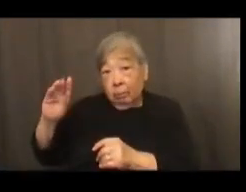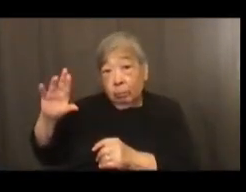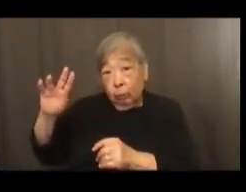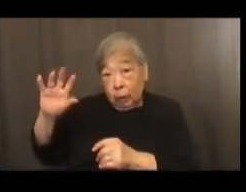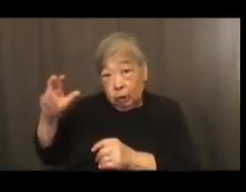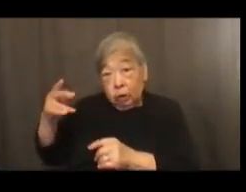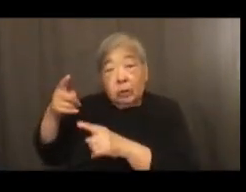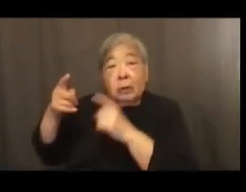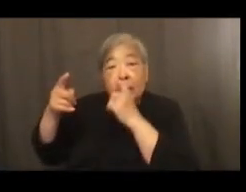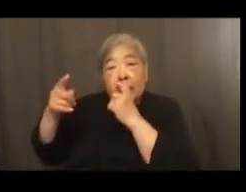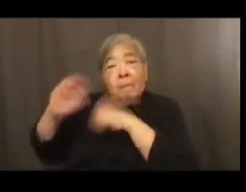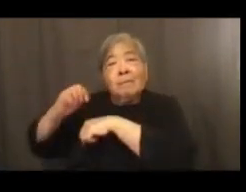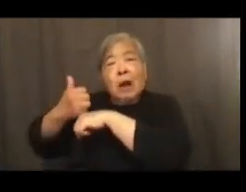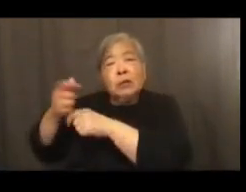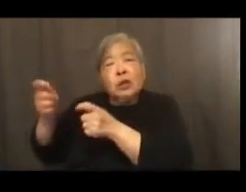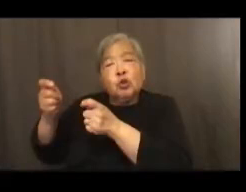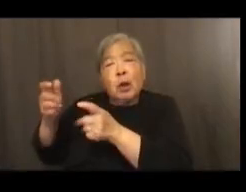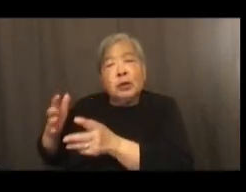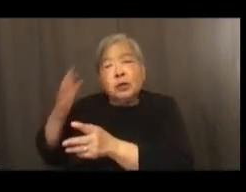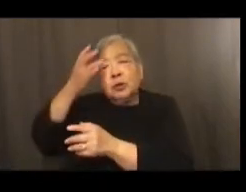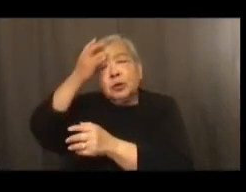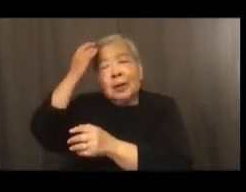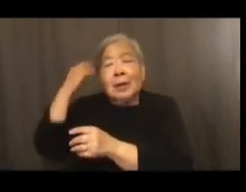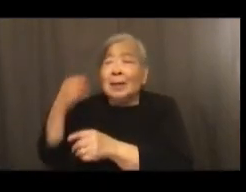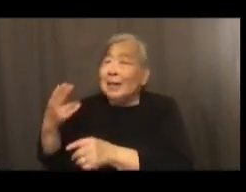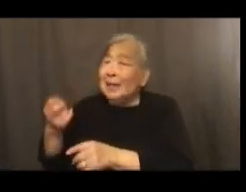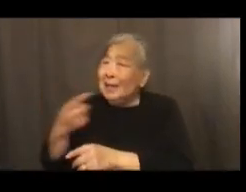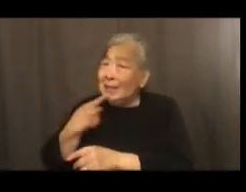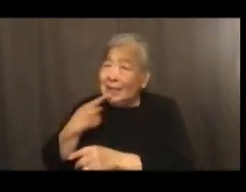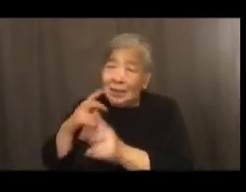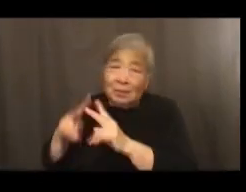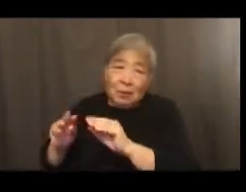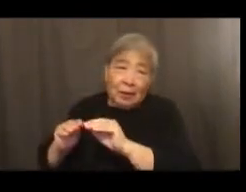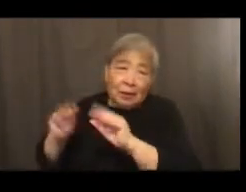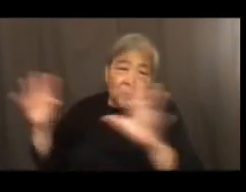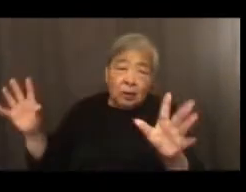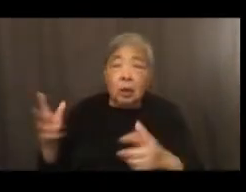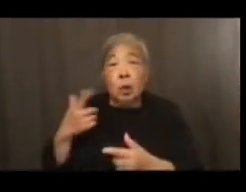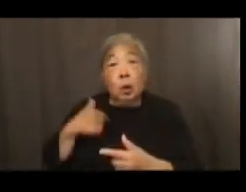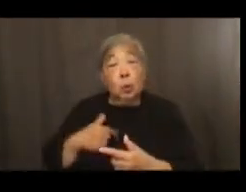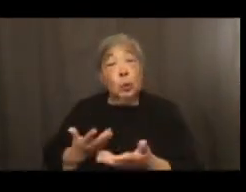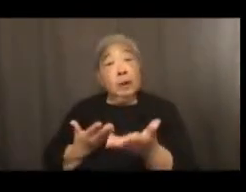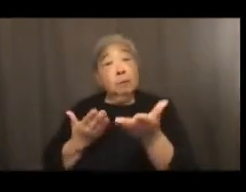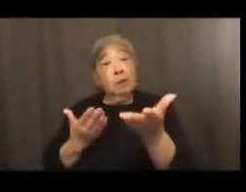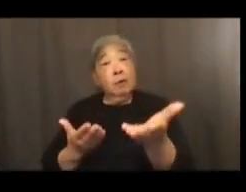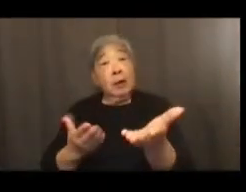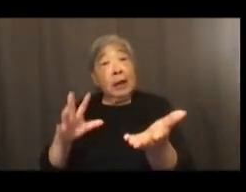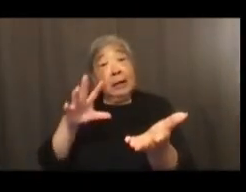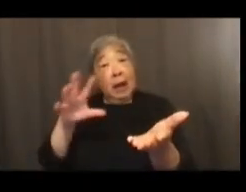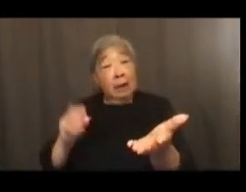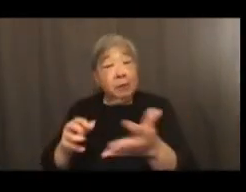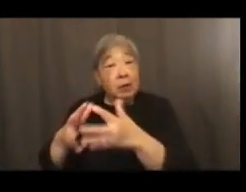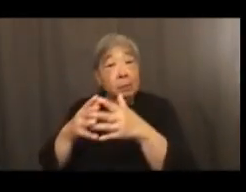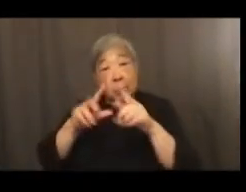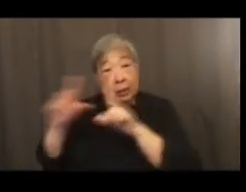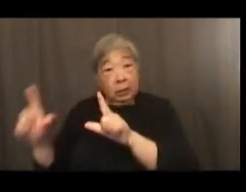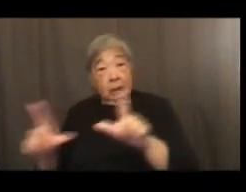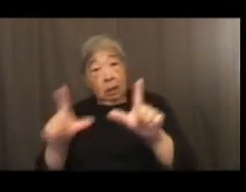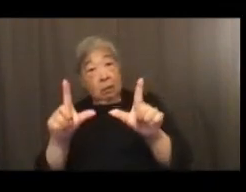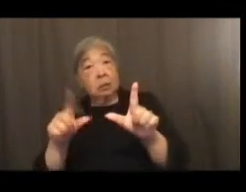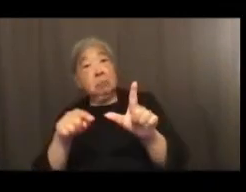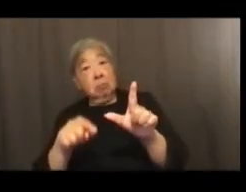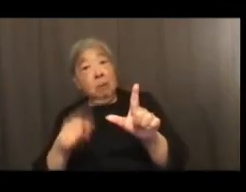founding director, always says it so well about, you we provide an African American lens on American history